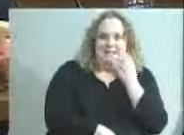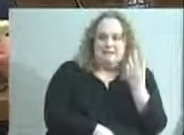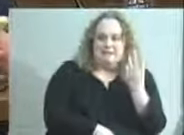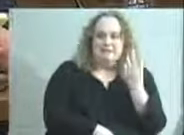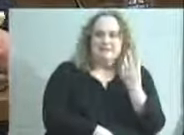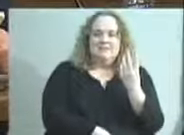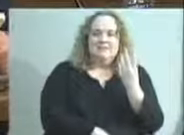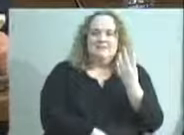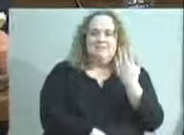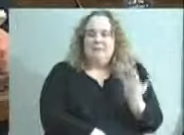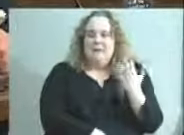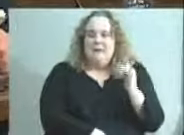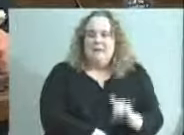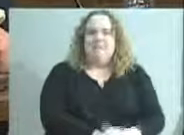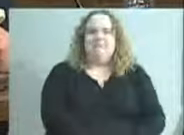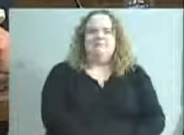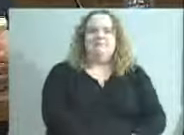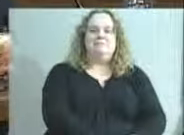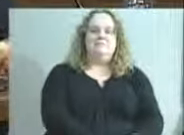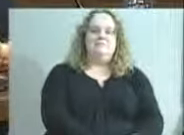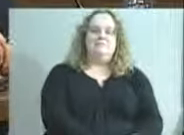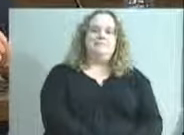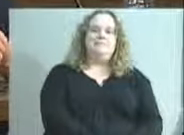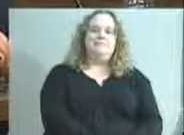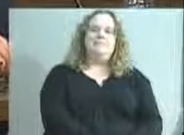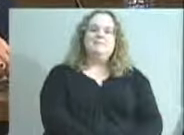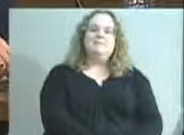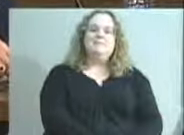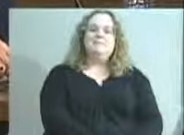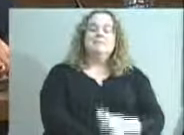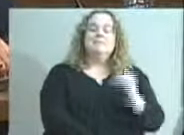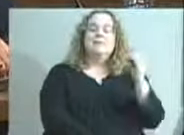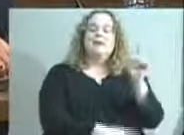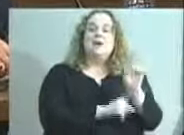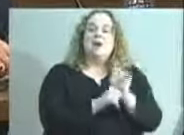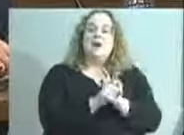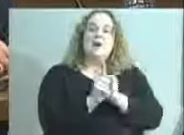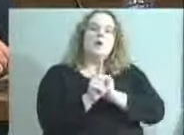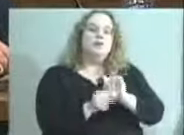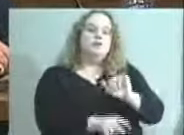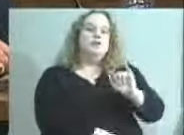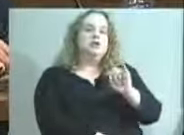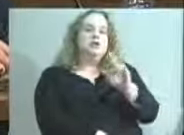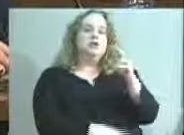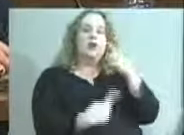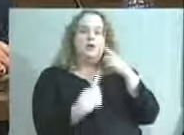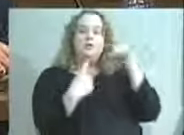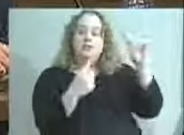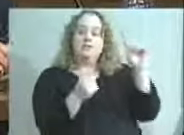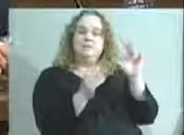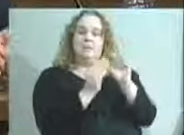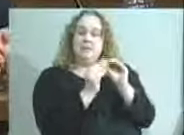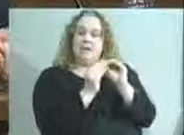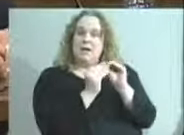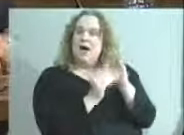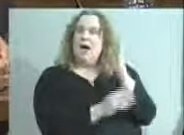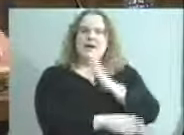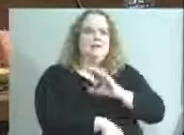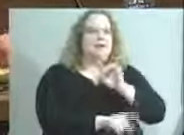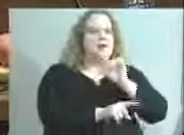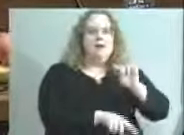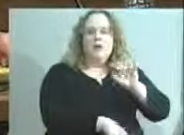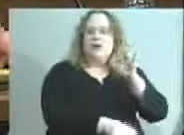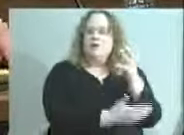have been that. And finally, I attended the Junior Achievement Session. I'd never been to Finance Park